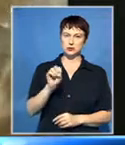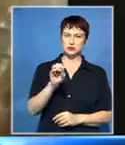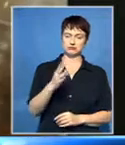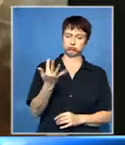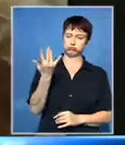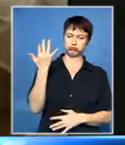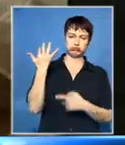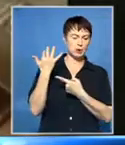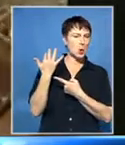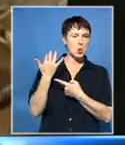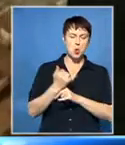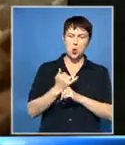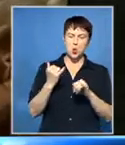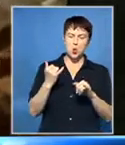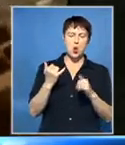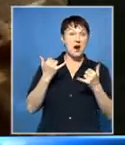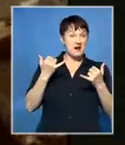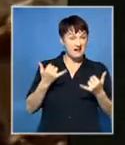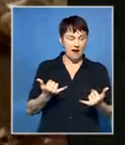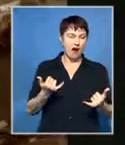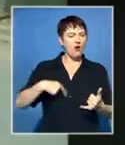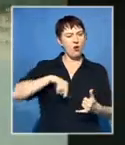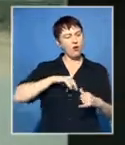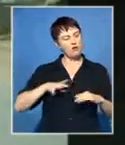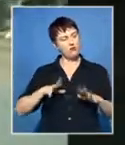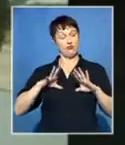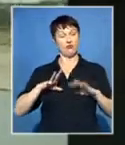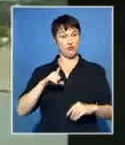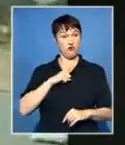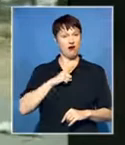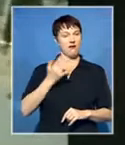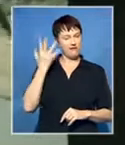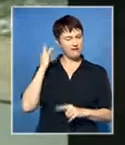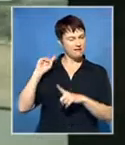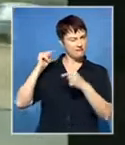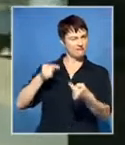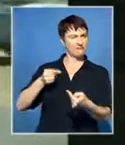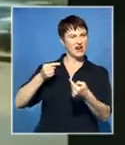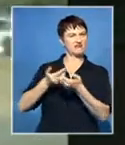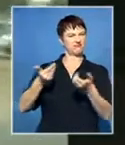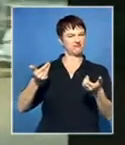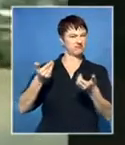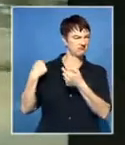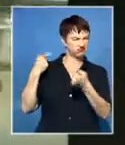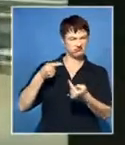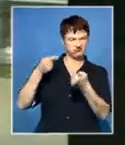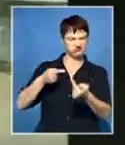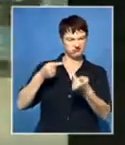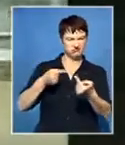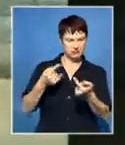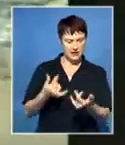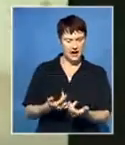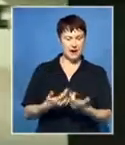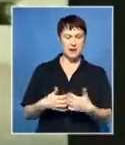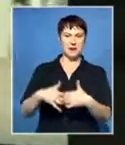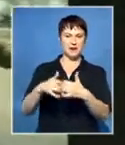Proud bastion of democratic struggle. South-western townships, a product